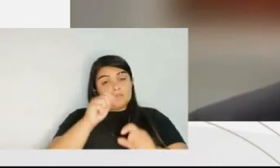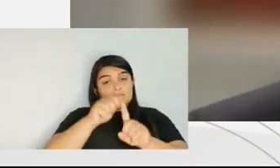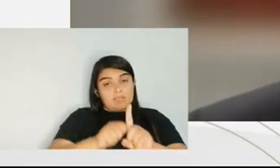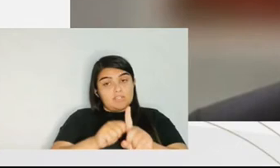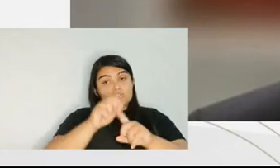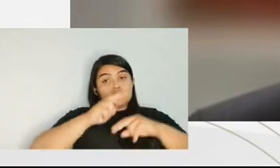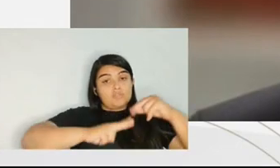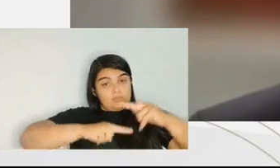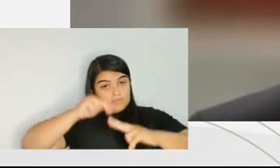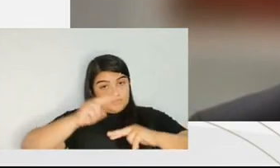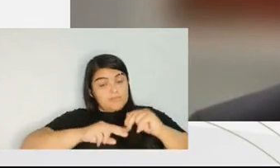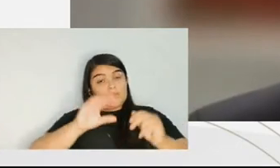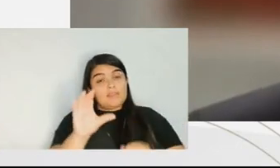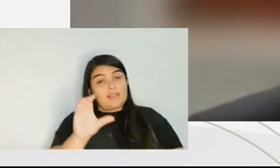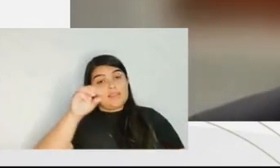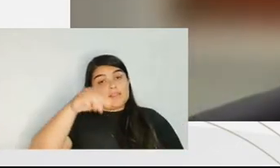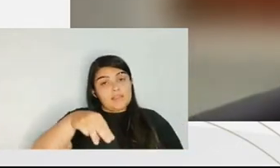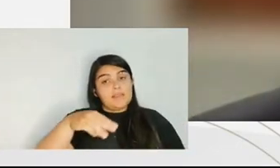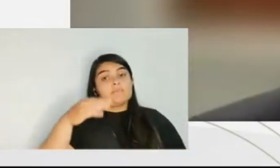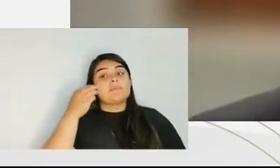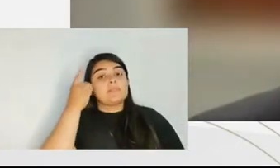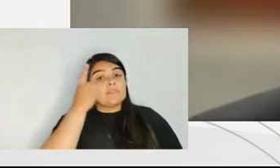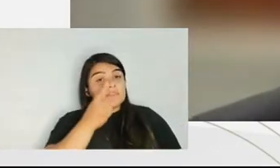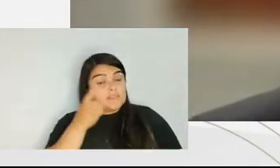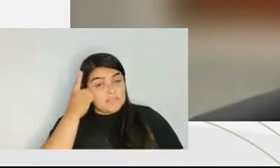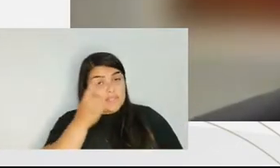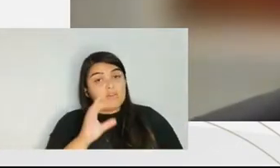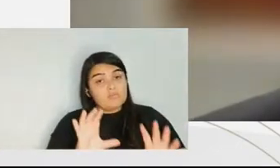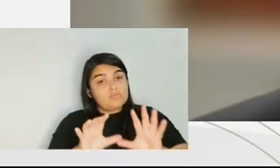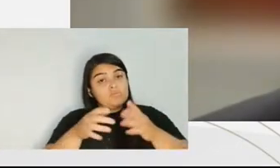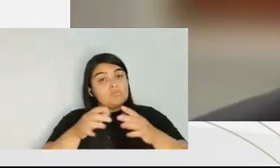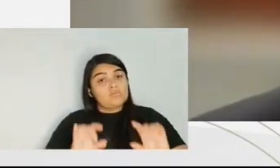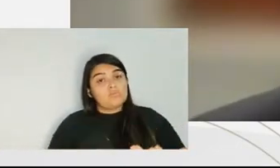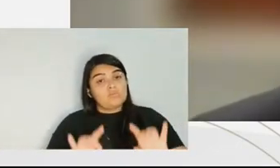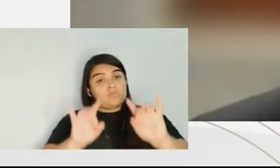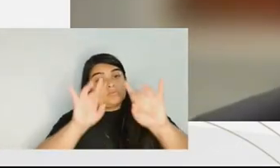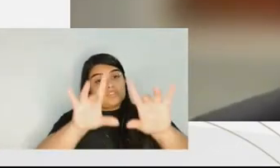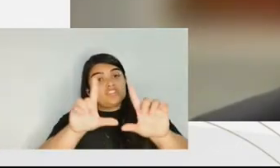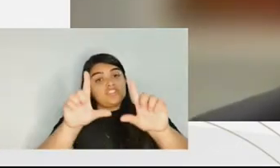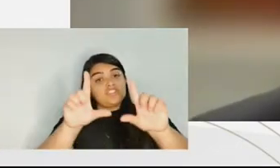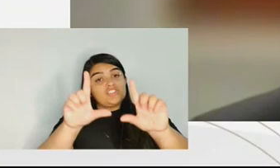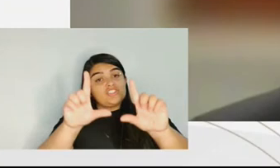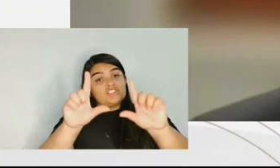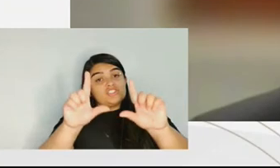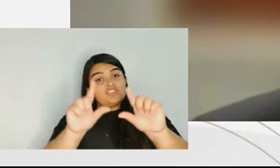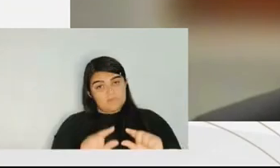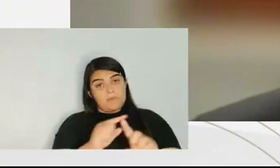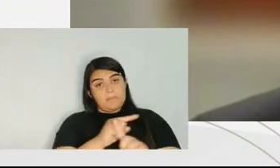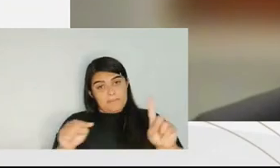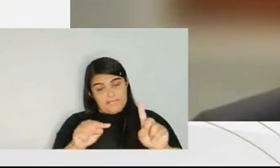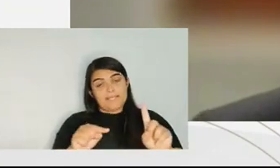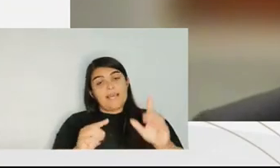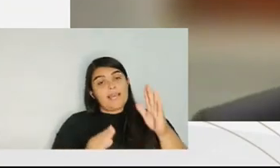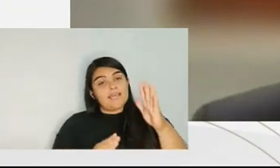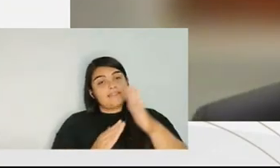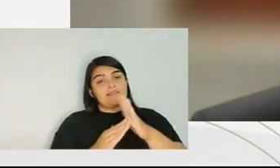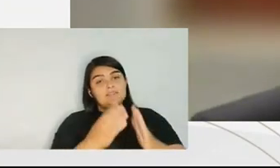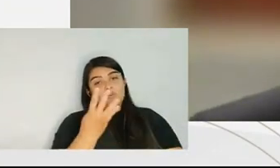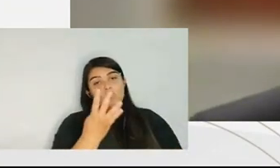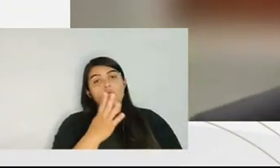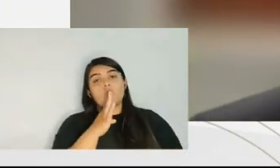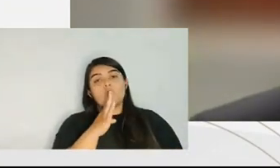eight years, maximum sentencing, but the Chamber of Deputies reduced two-half